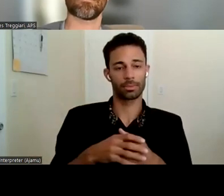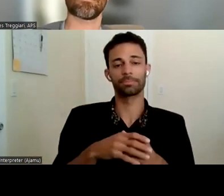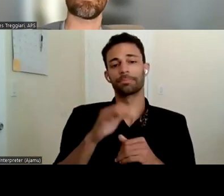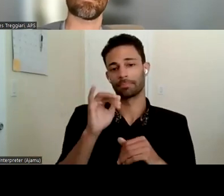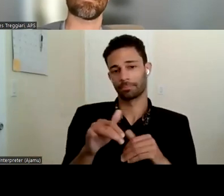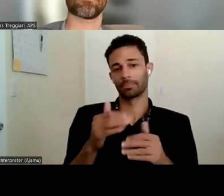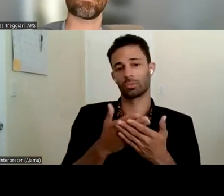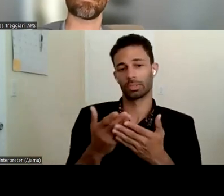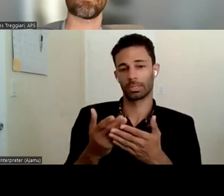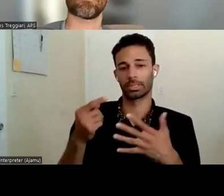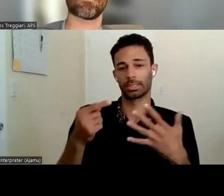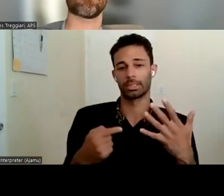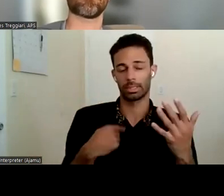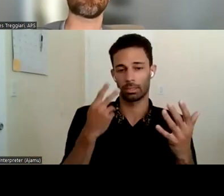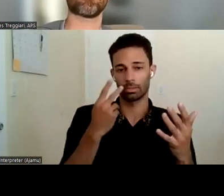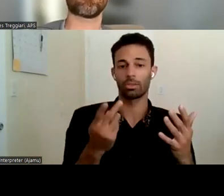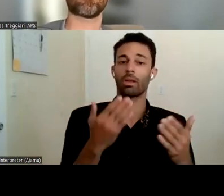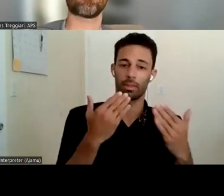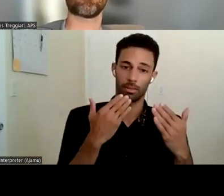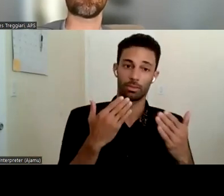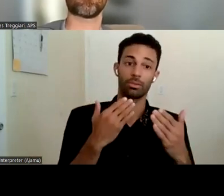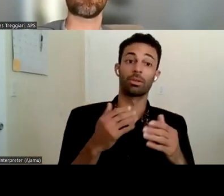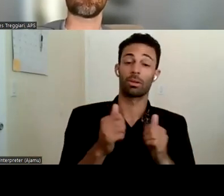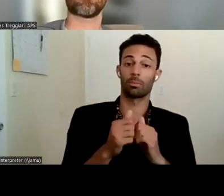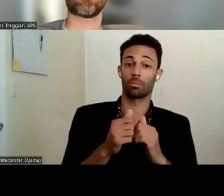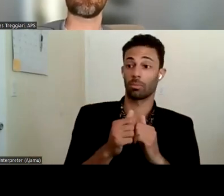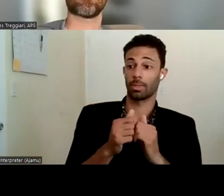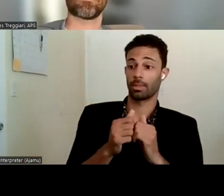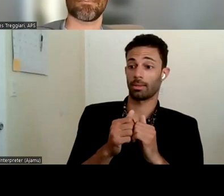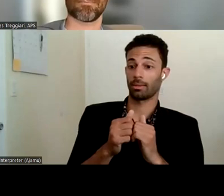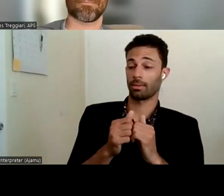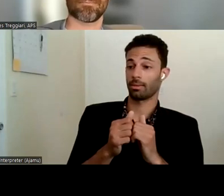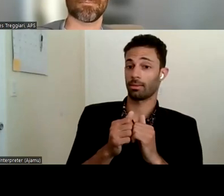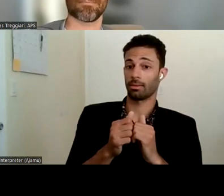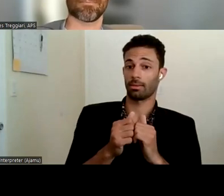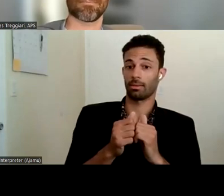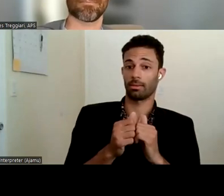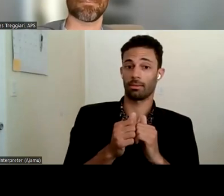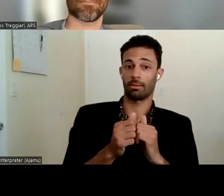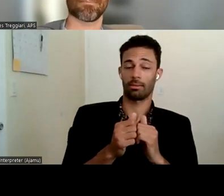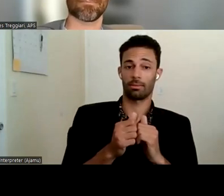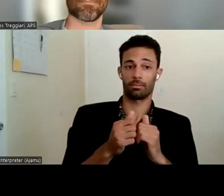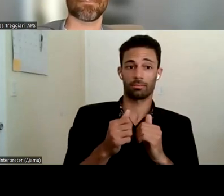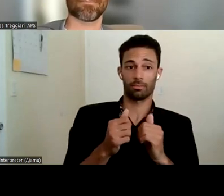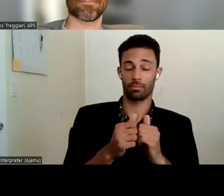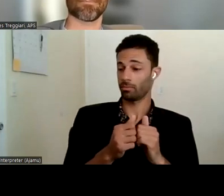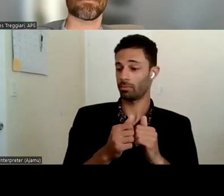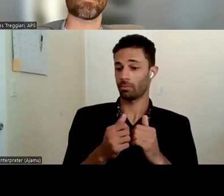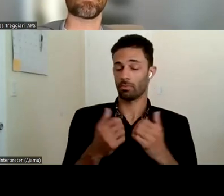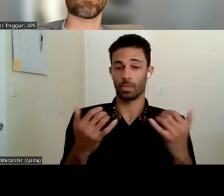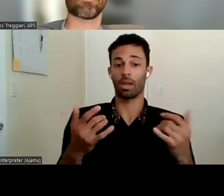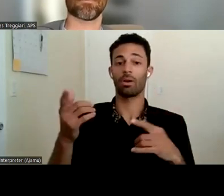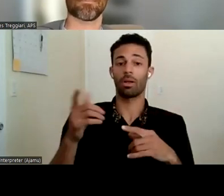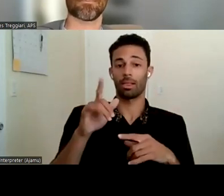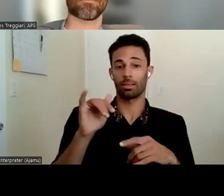so thank you and with that I will go ahead and now turn it over to Lisa Nirenberg from the California